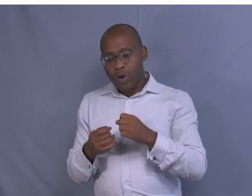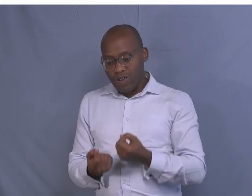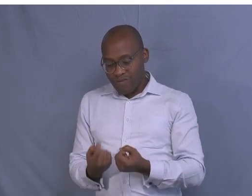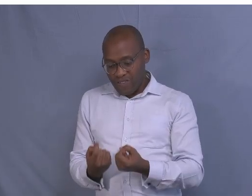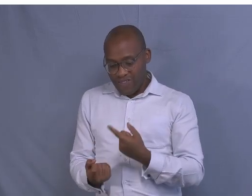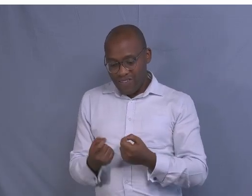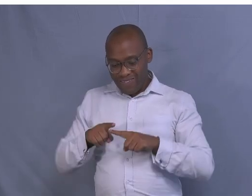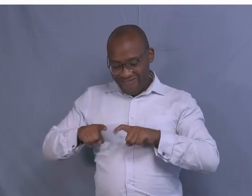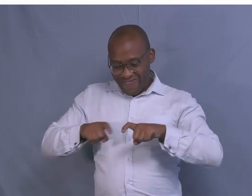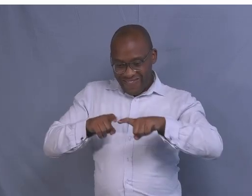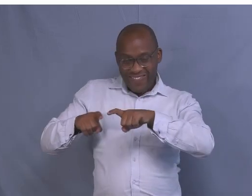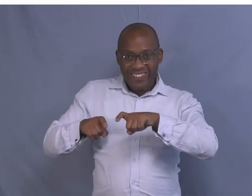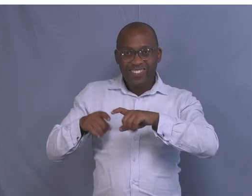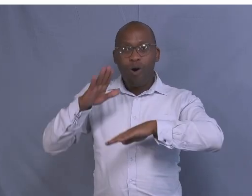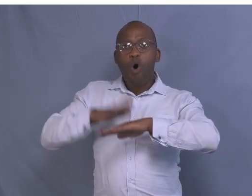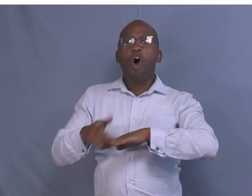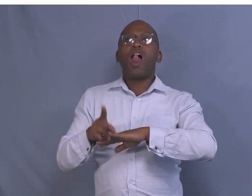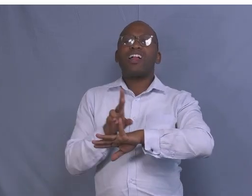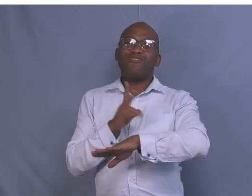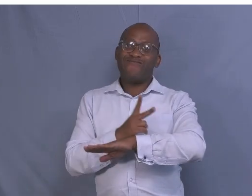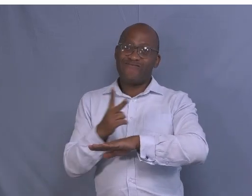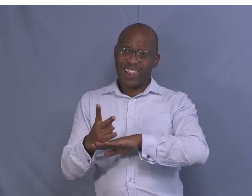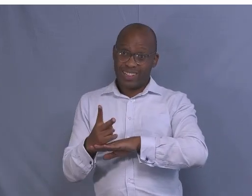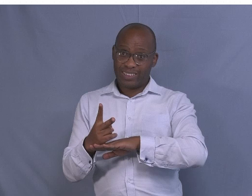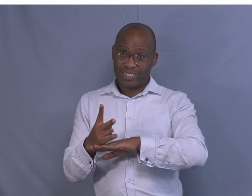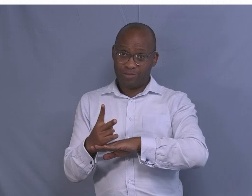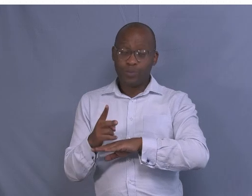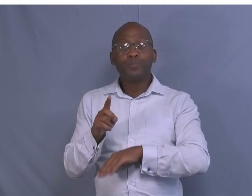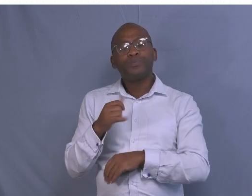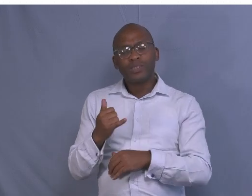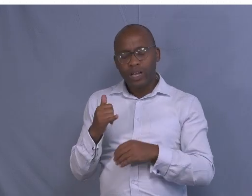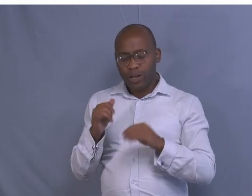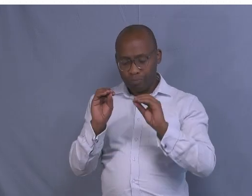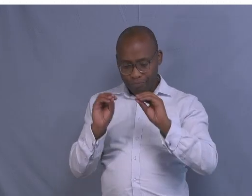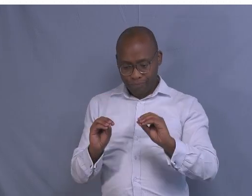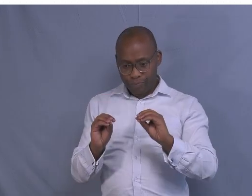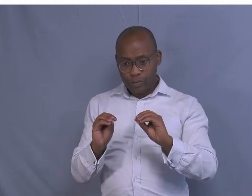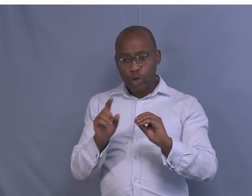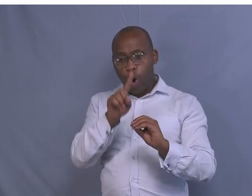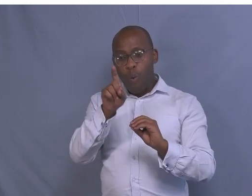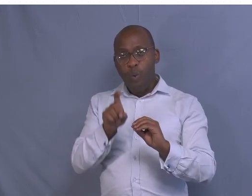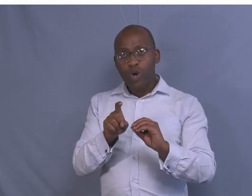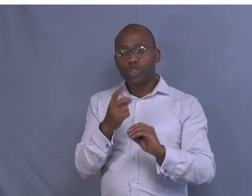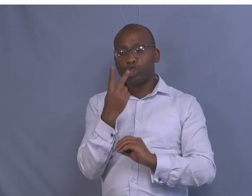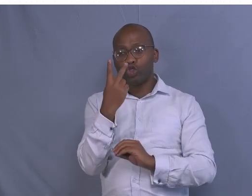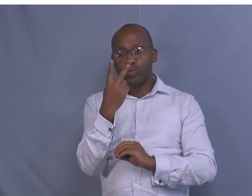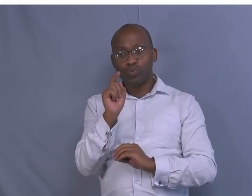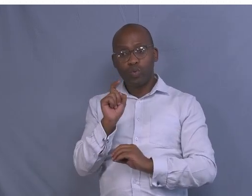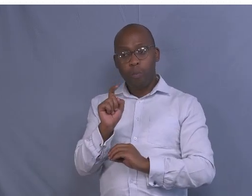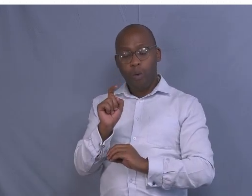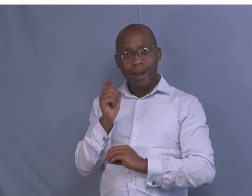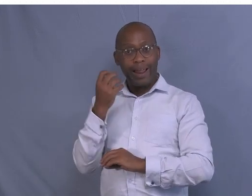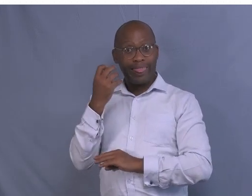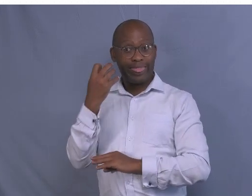2.53. Our intention here is about understanding the action verb used in each question.